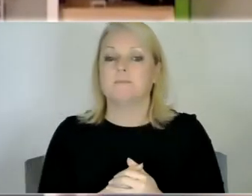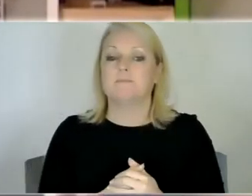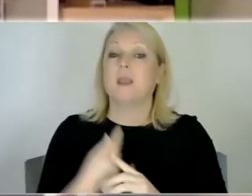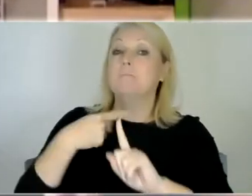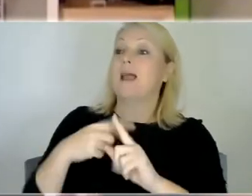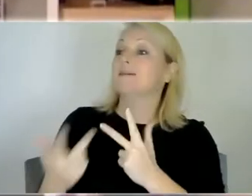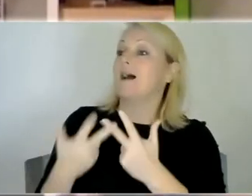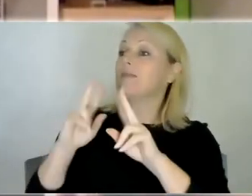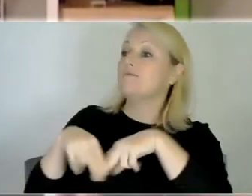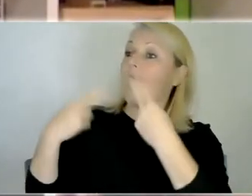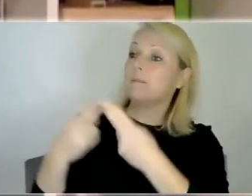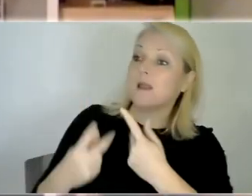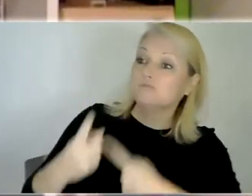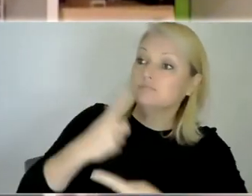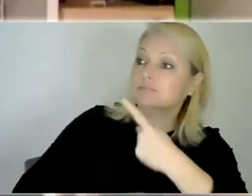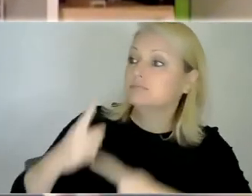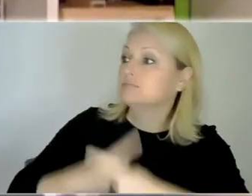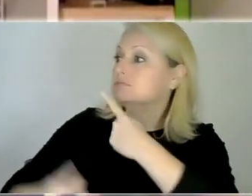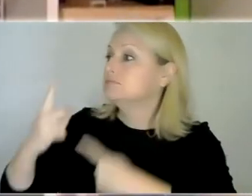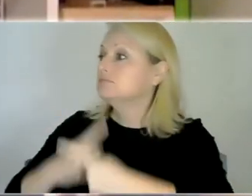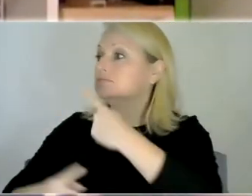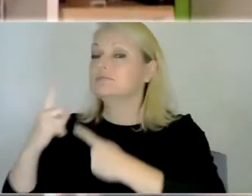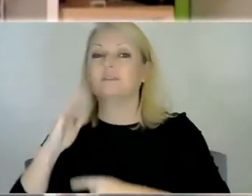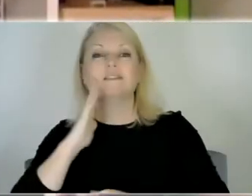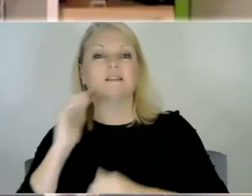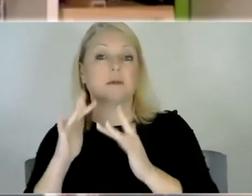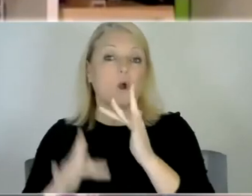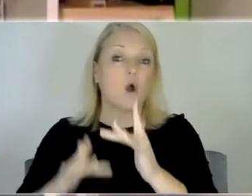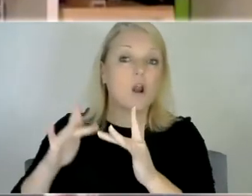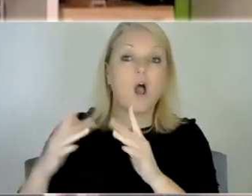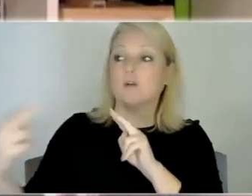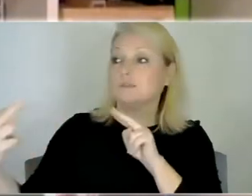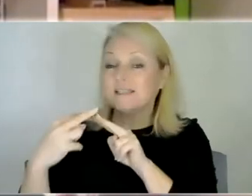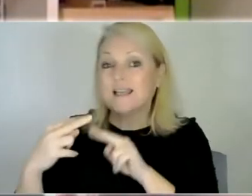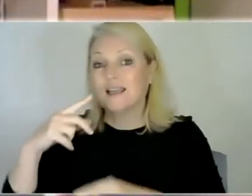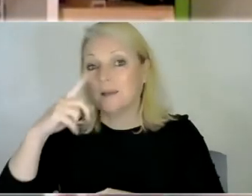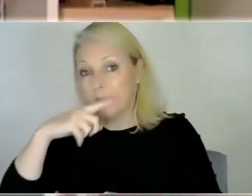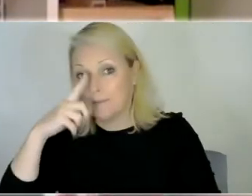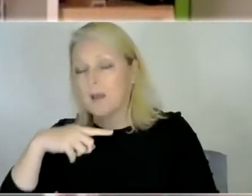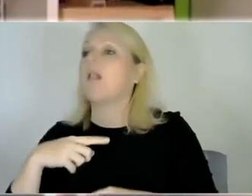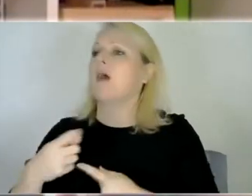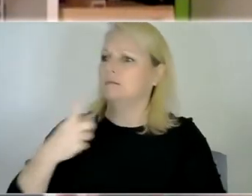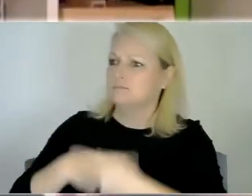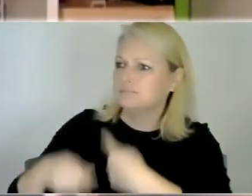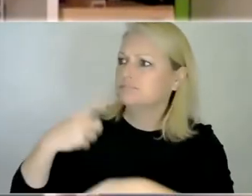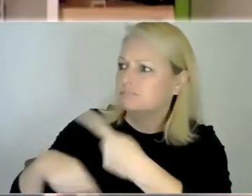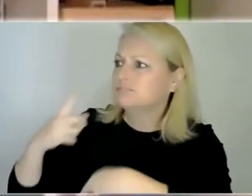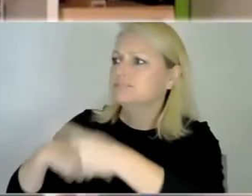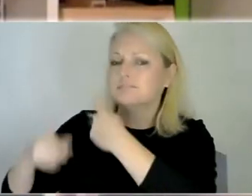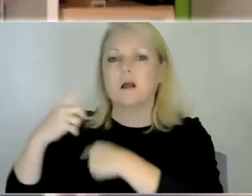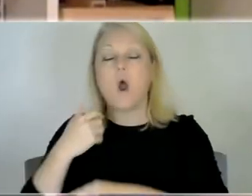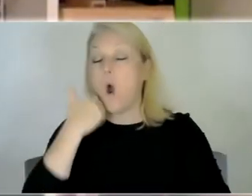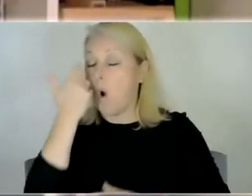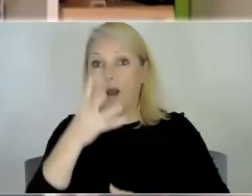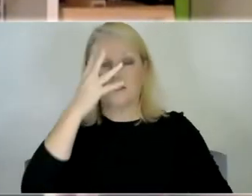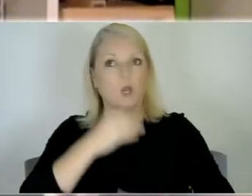other families uh be that online or in person and yeah I I don't think you ever stop uh stop learning